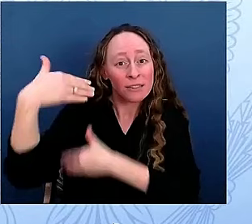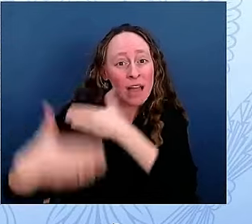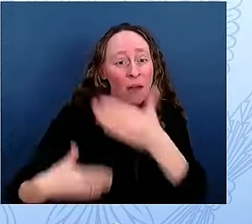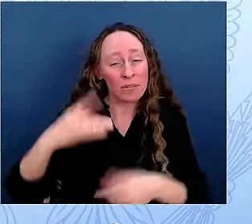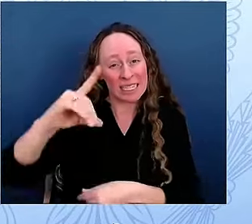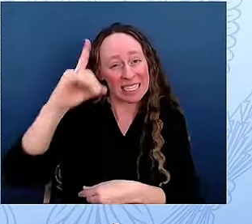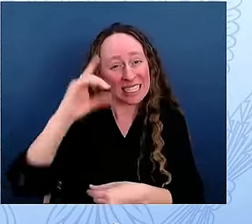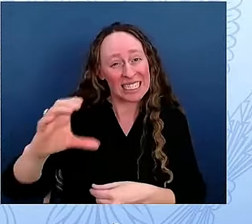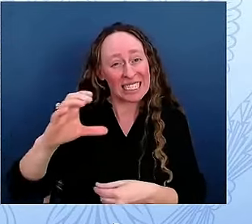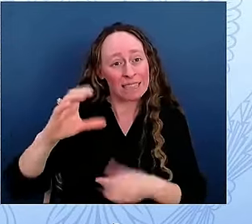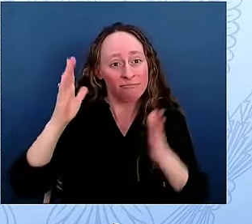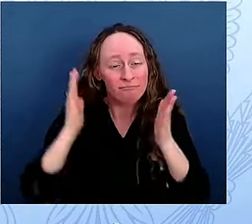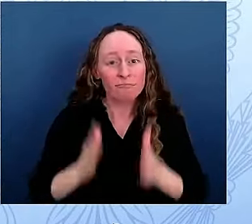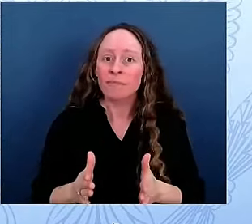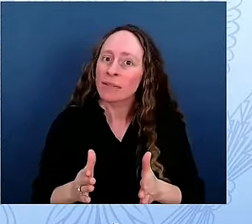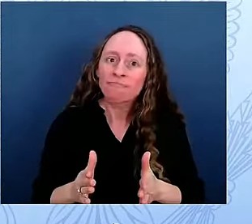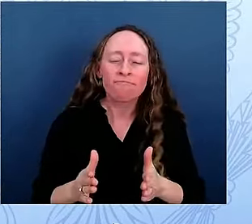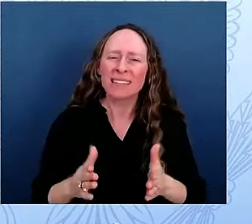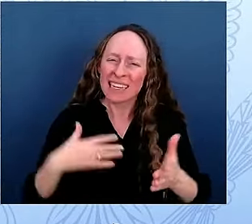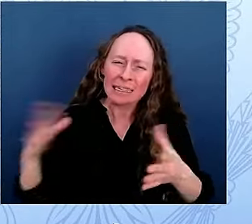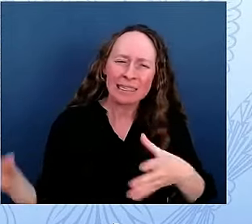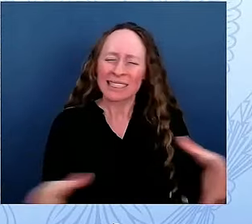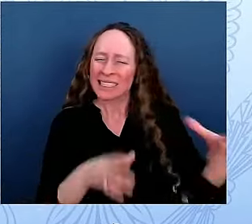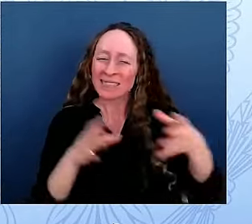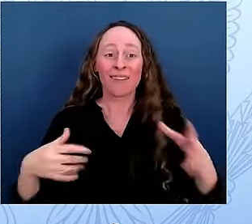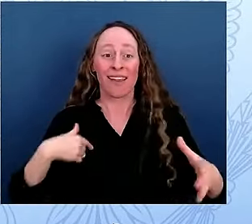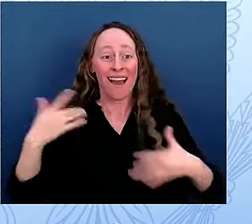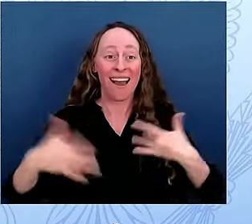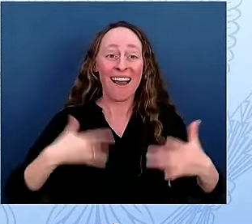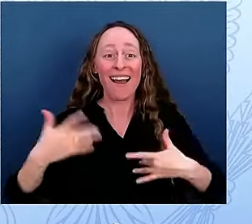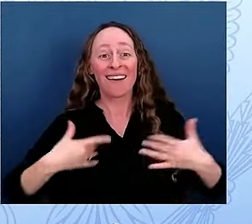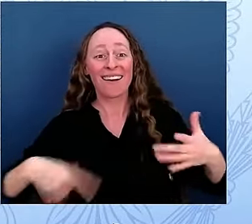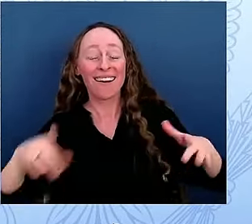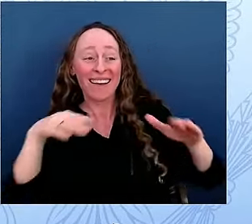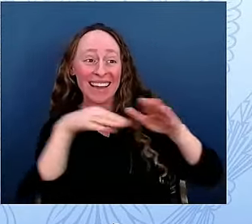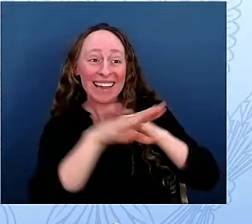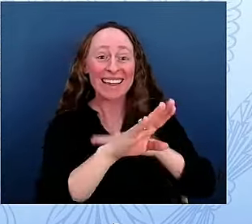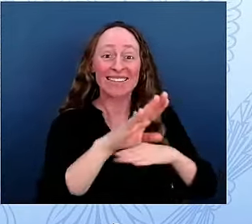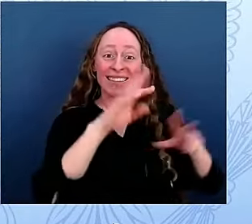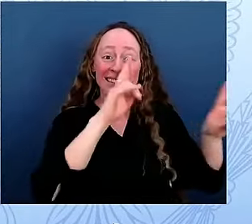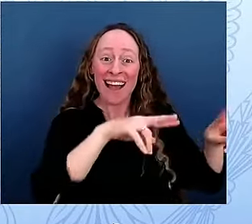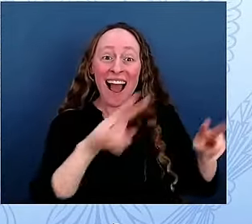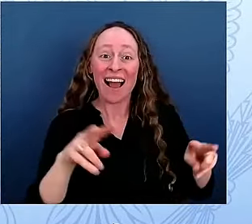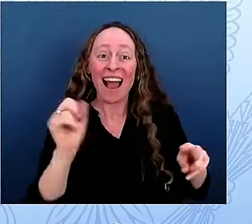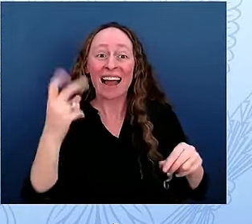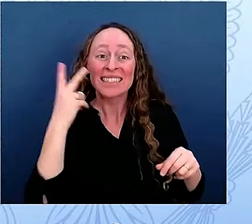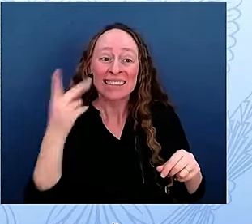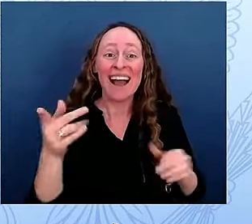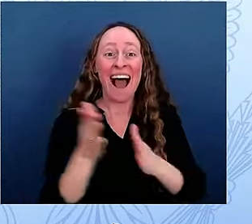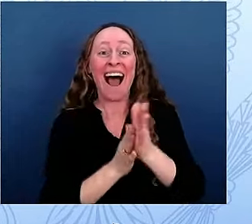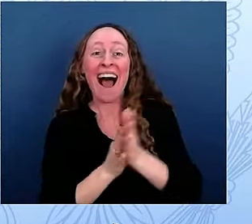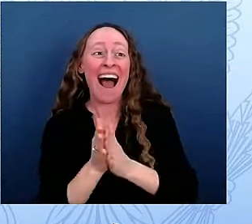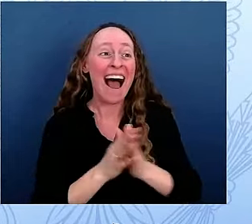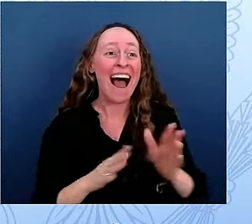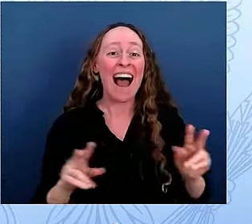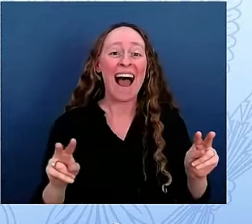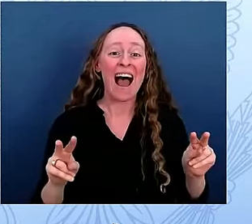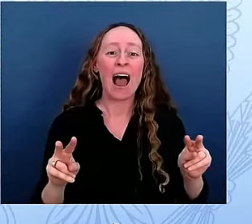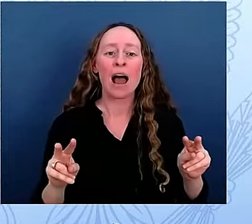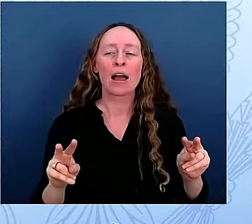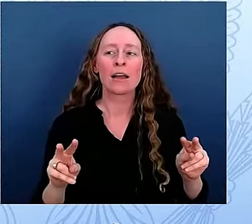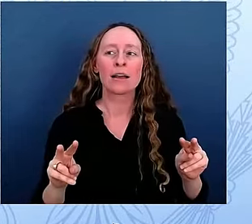but when they got there, I could see some of that elation dissipate during the tour, as they were quickly ushered from room to room,